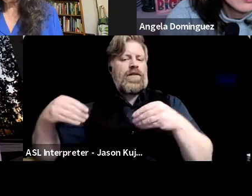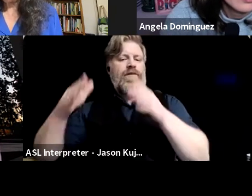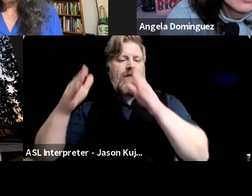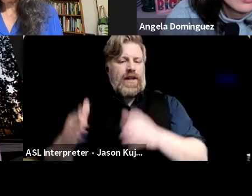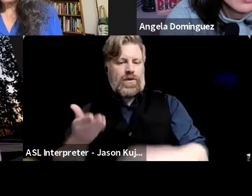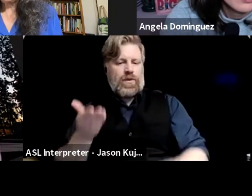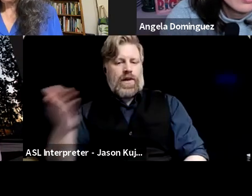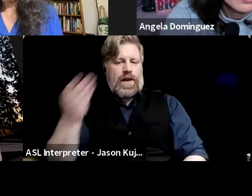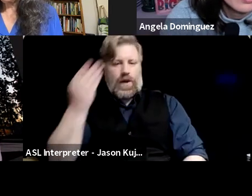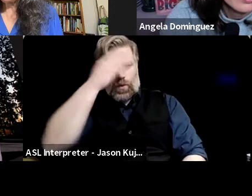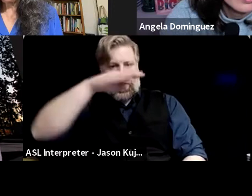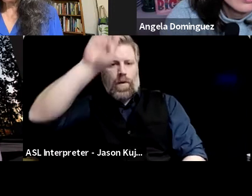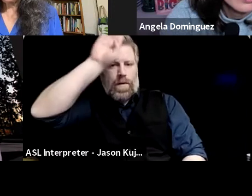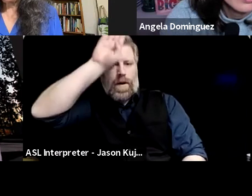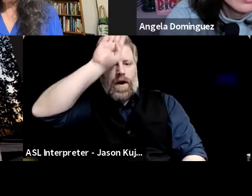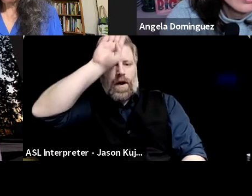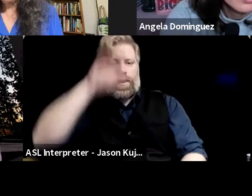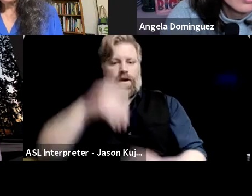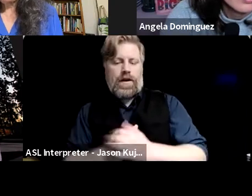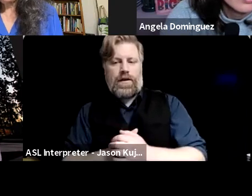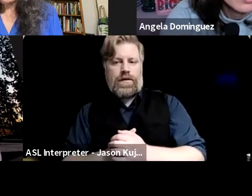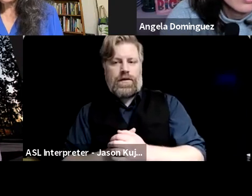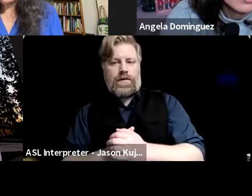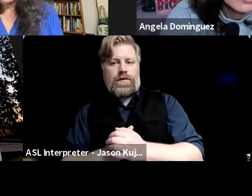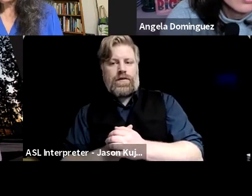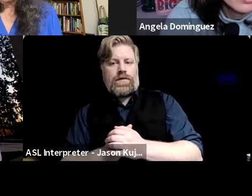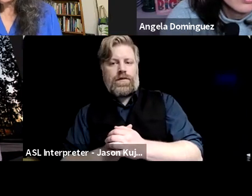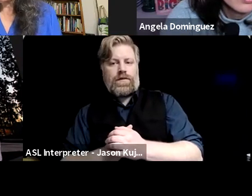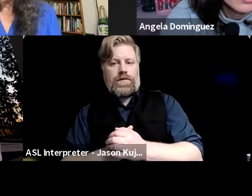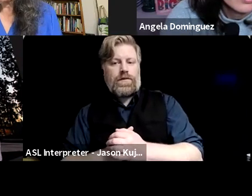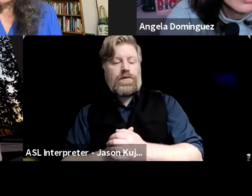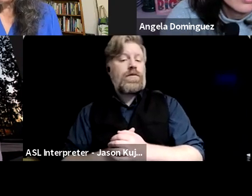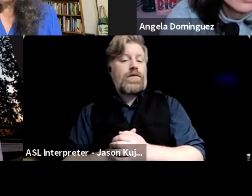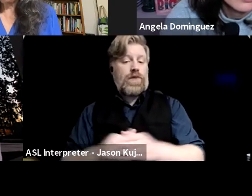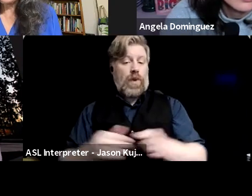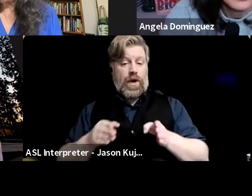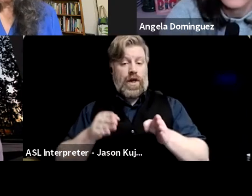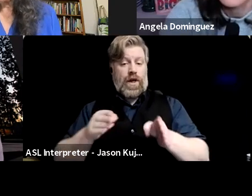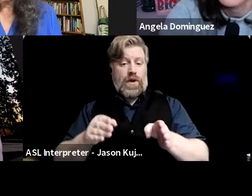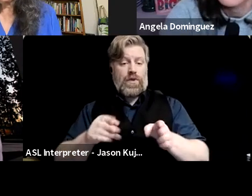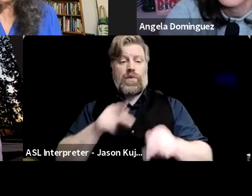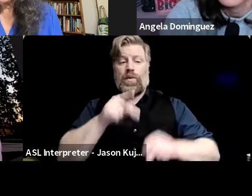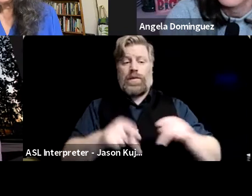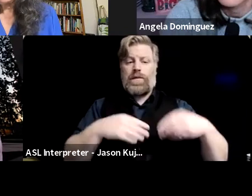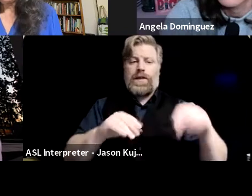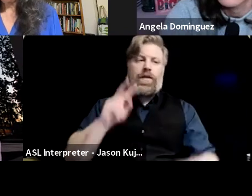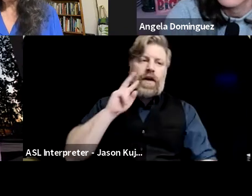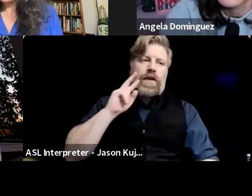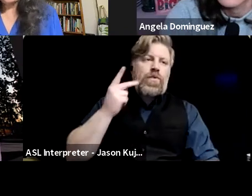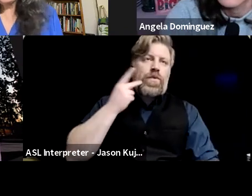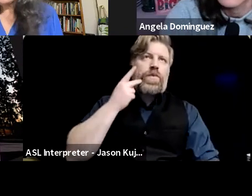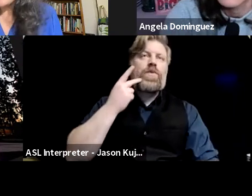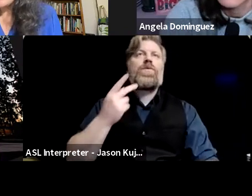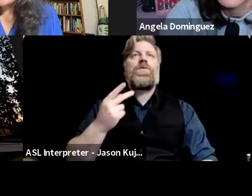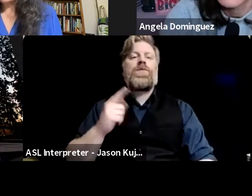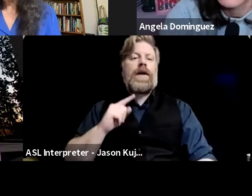in Cuba when traditionally, when people are selling something on the street for vegetables or, or